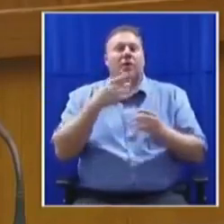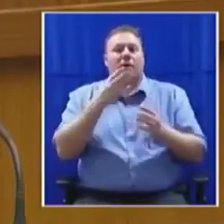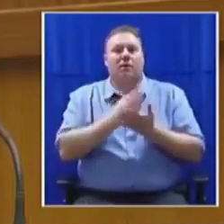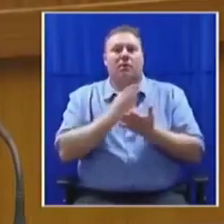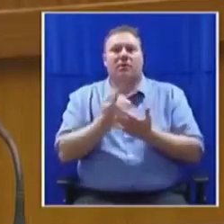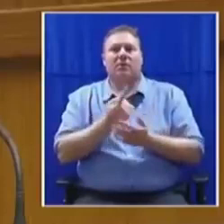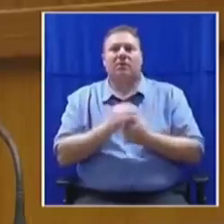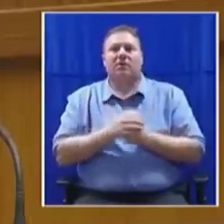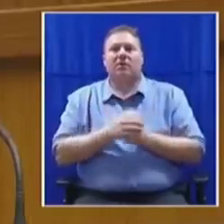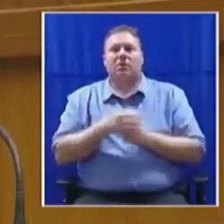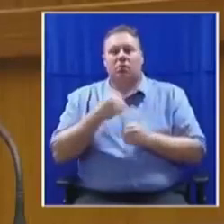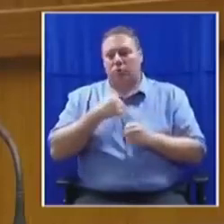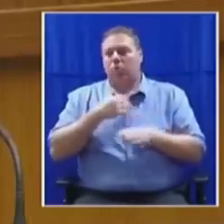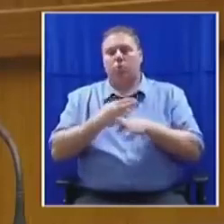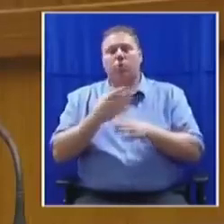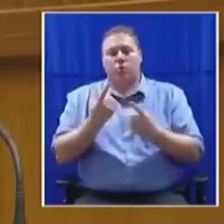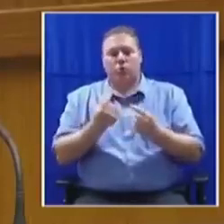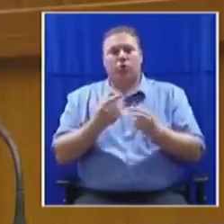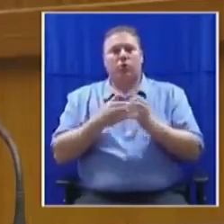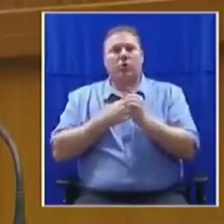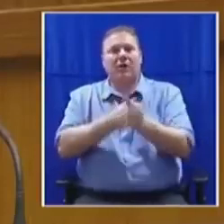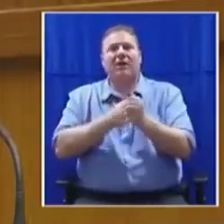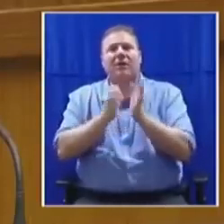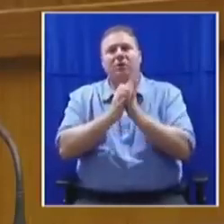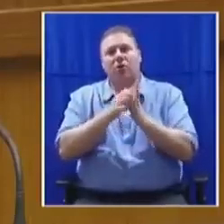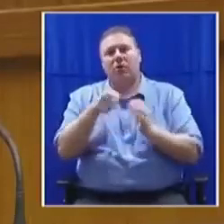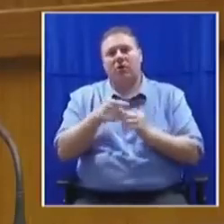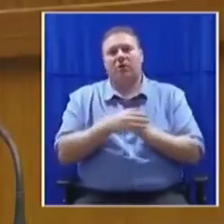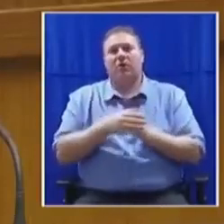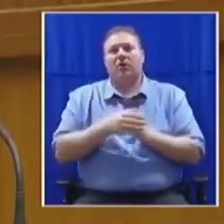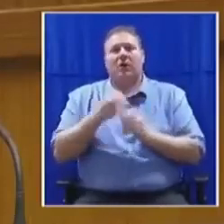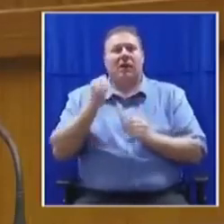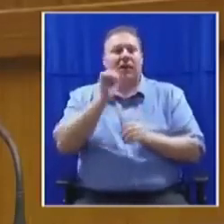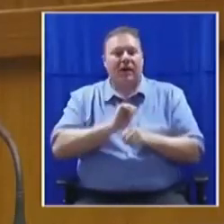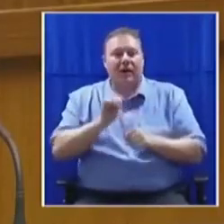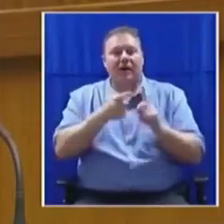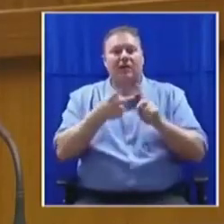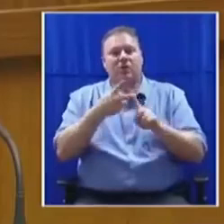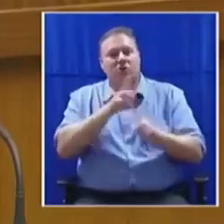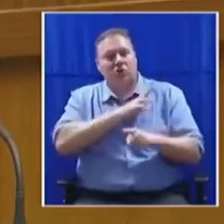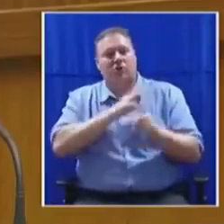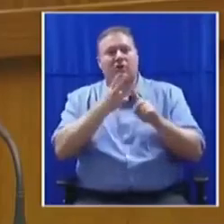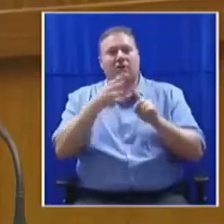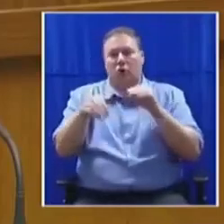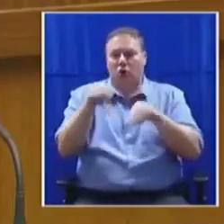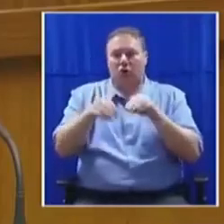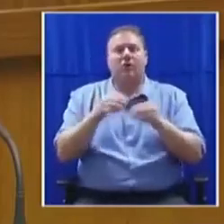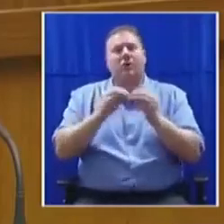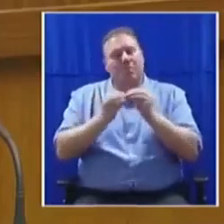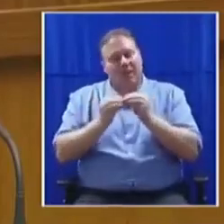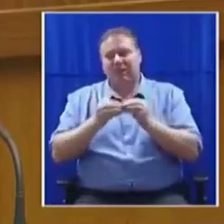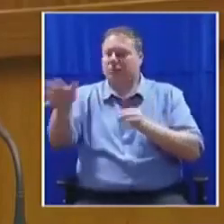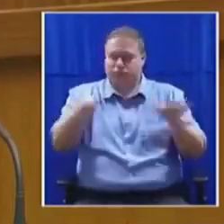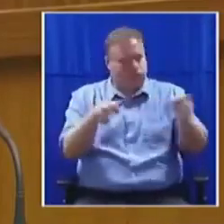councillors in municipalities, sponsoring motions of insourcing of cleaners, security guard, gardeners and general maintenance workers.